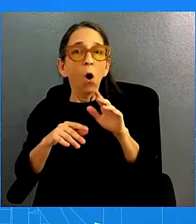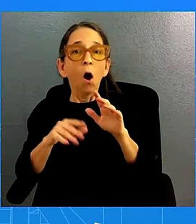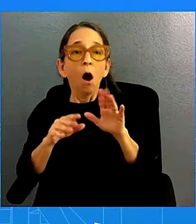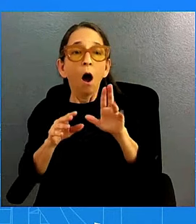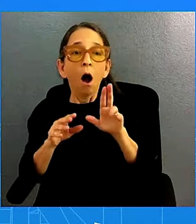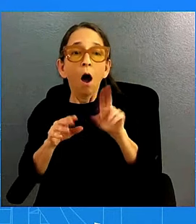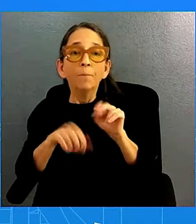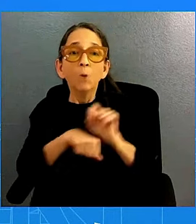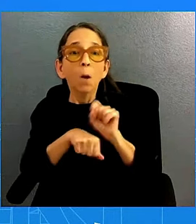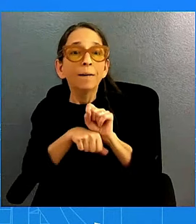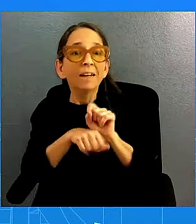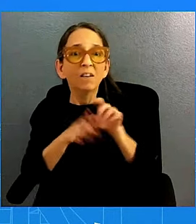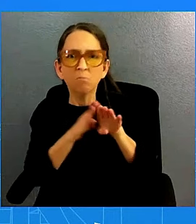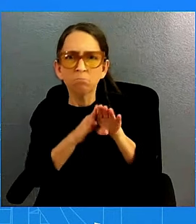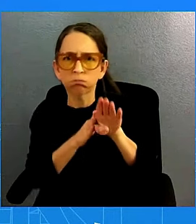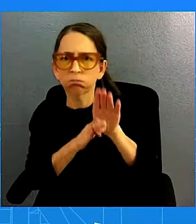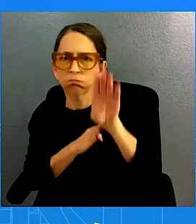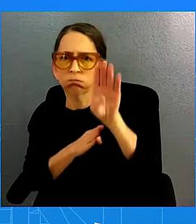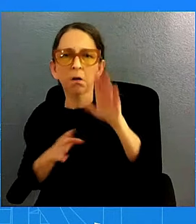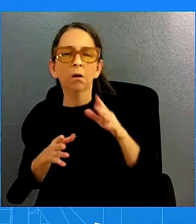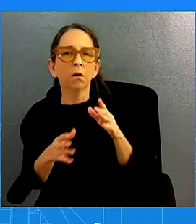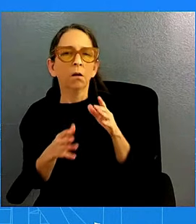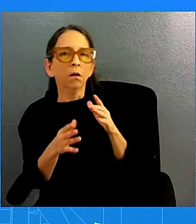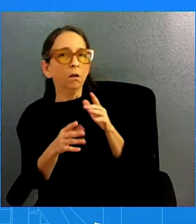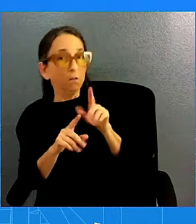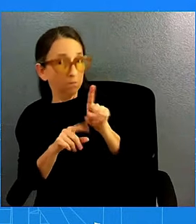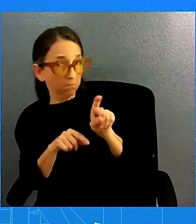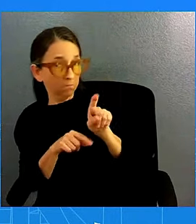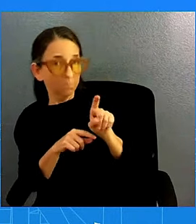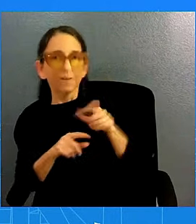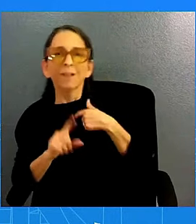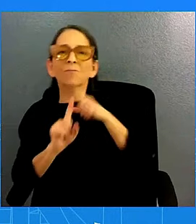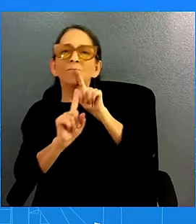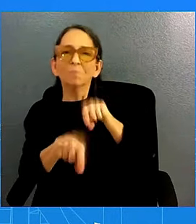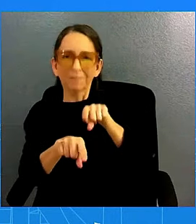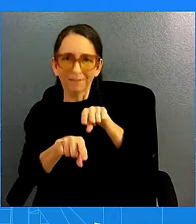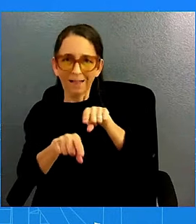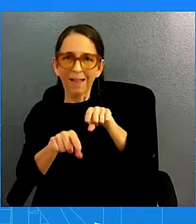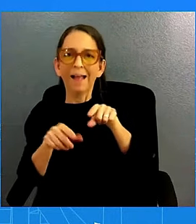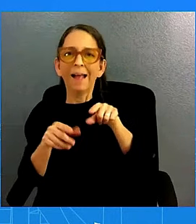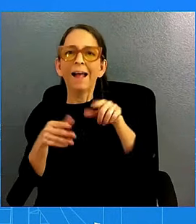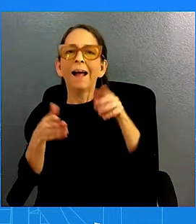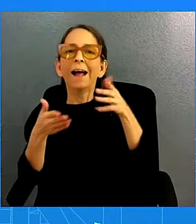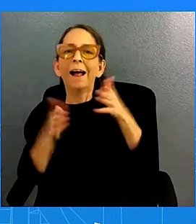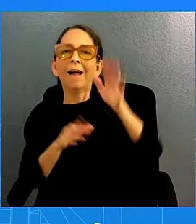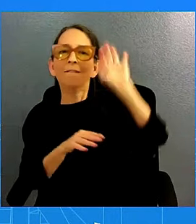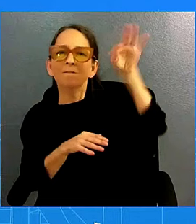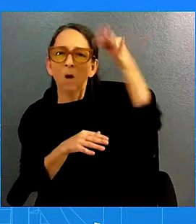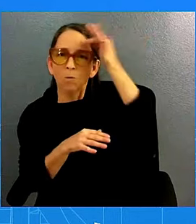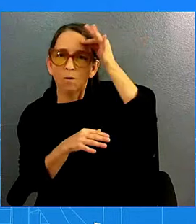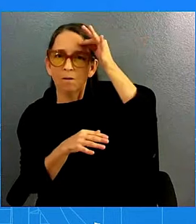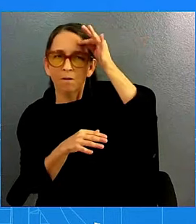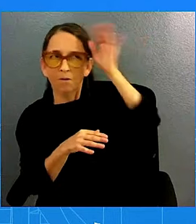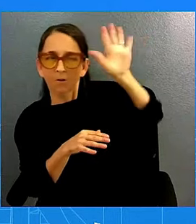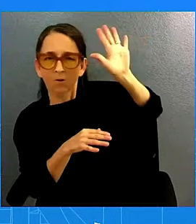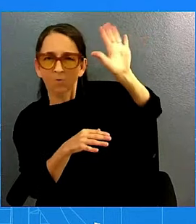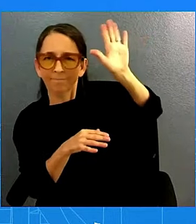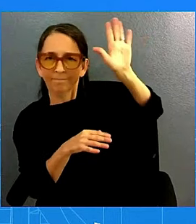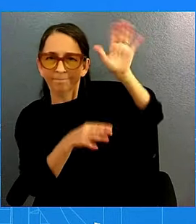to let certainly the Fed speak for itself as they have.